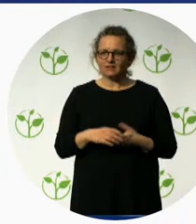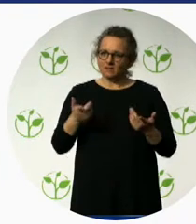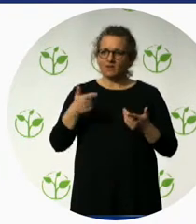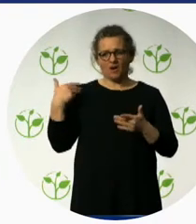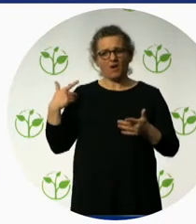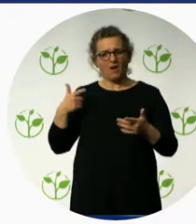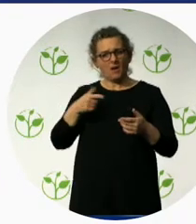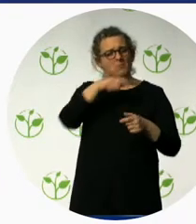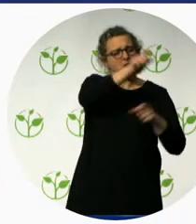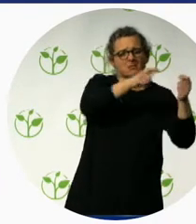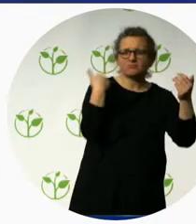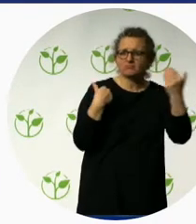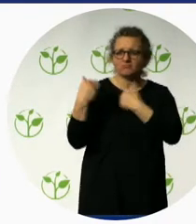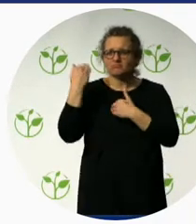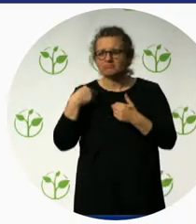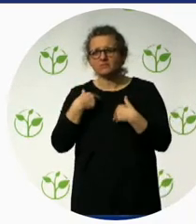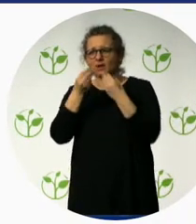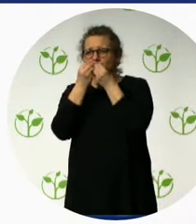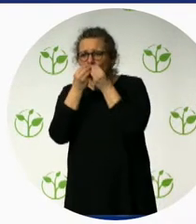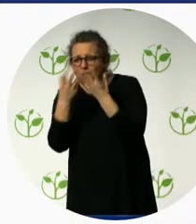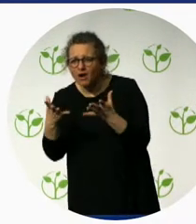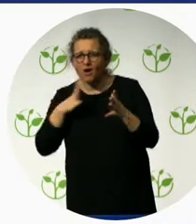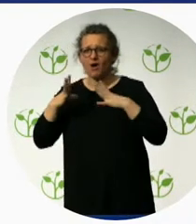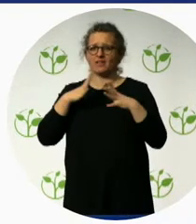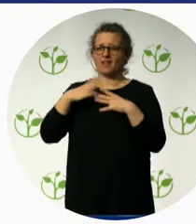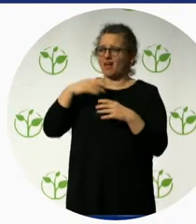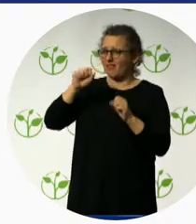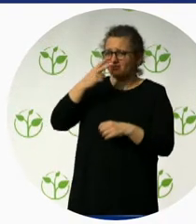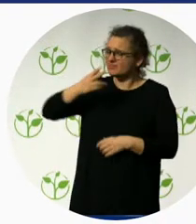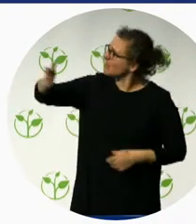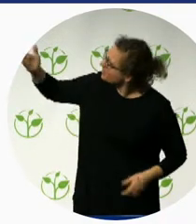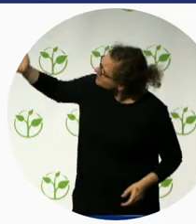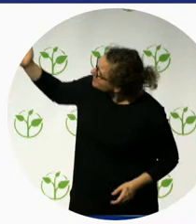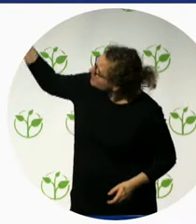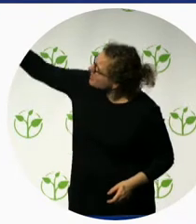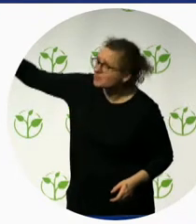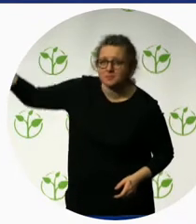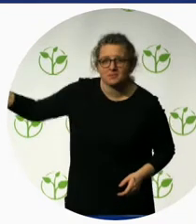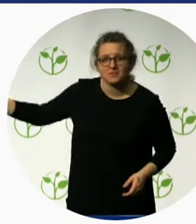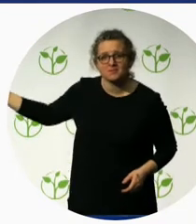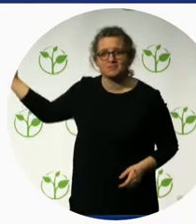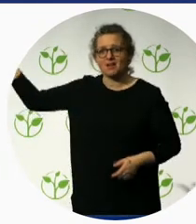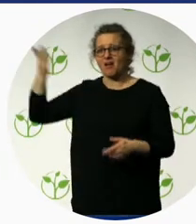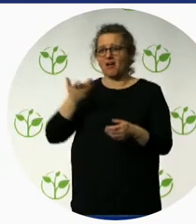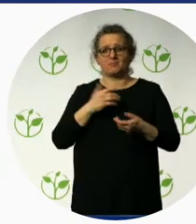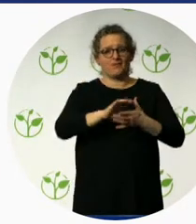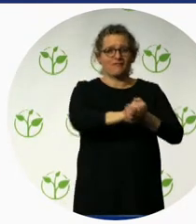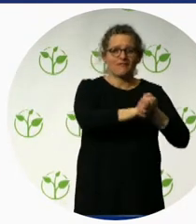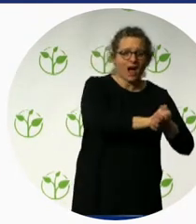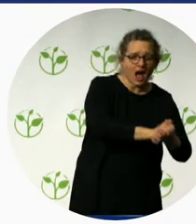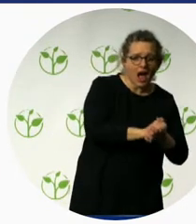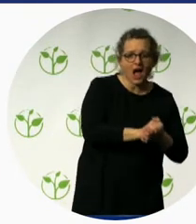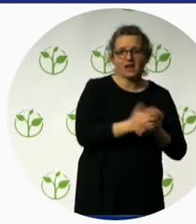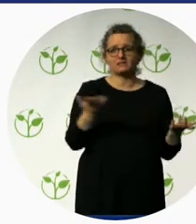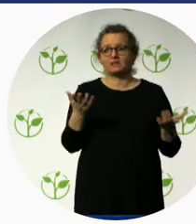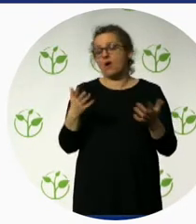These are a few of the pictures of our travels. Like group of friends, travel buddies, a travel buddy explaining a map.